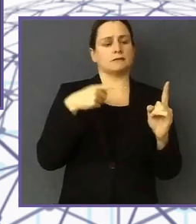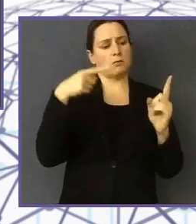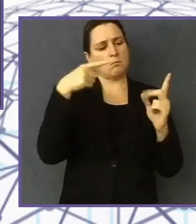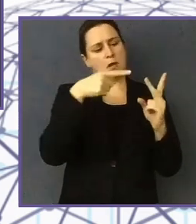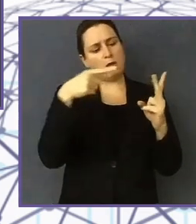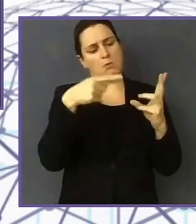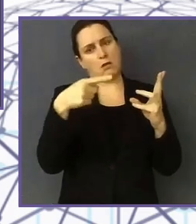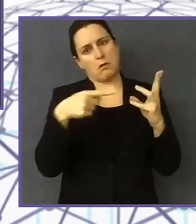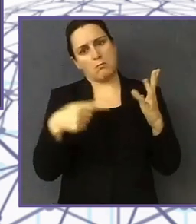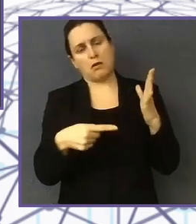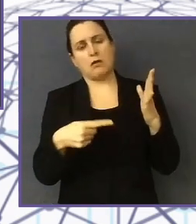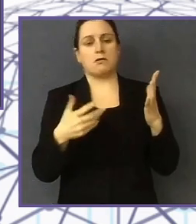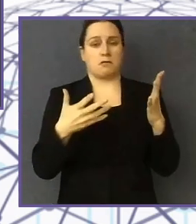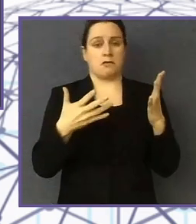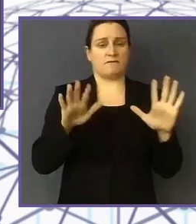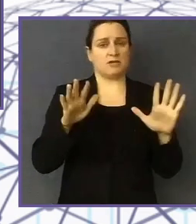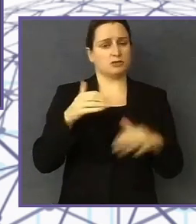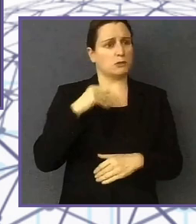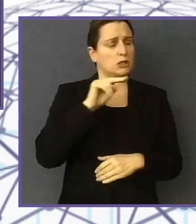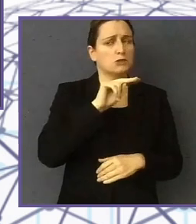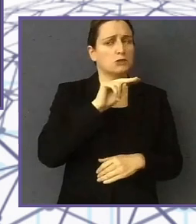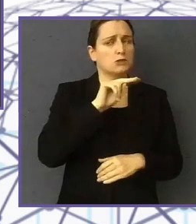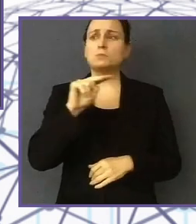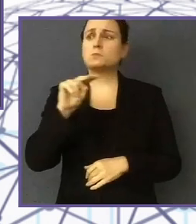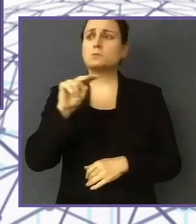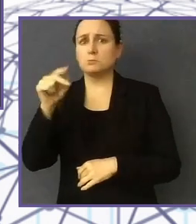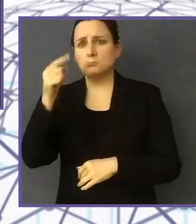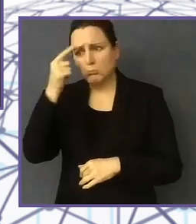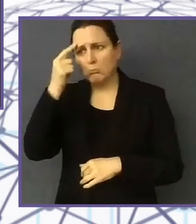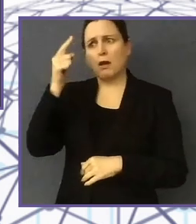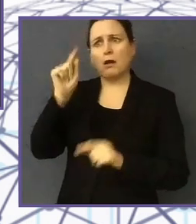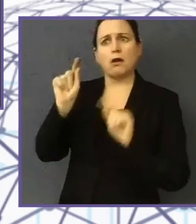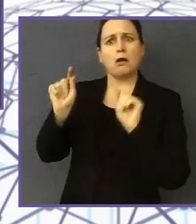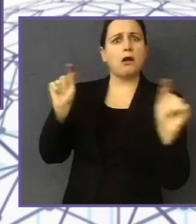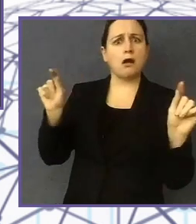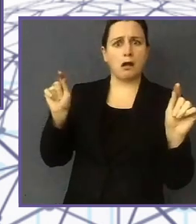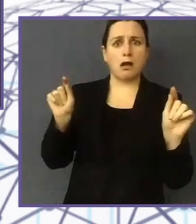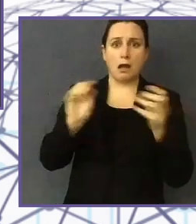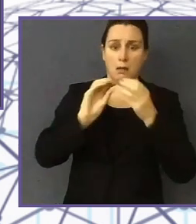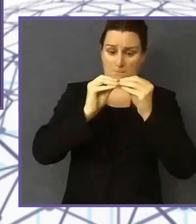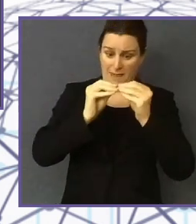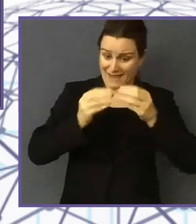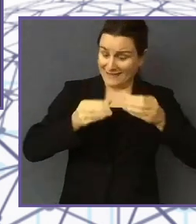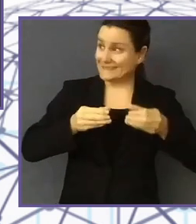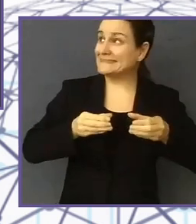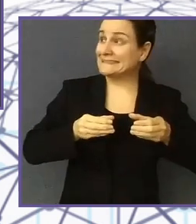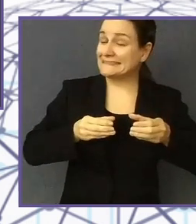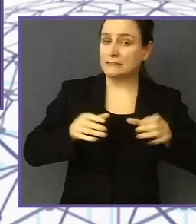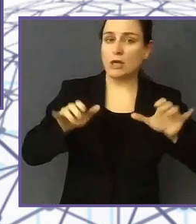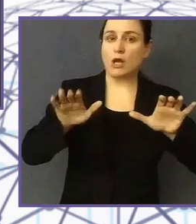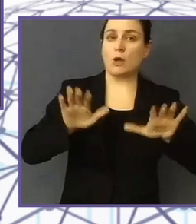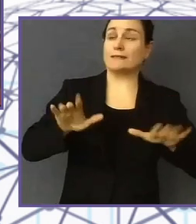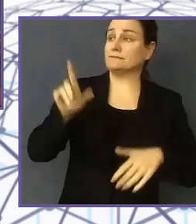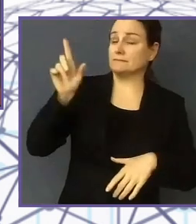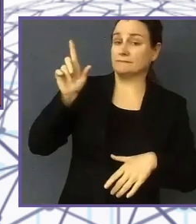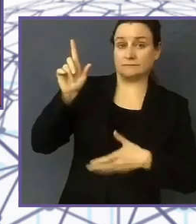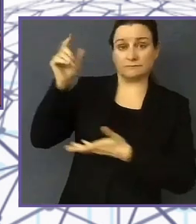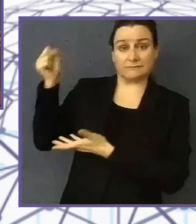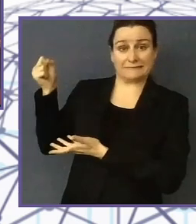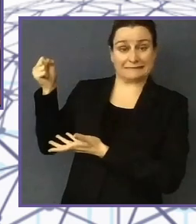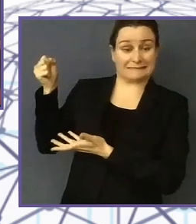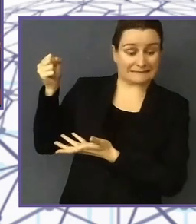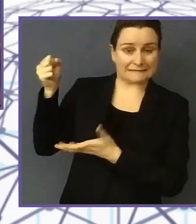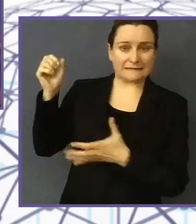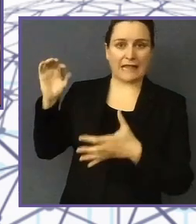that are ready for further investment. It's not, I don't, unfortunately, I don't earn enough money to be able to